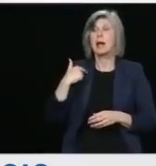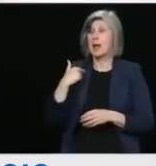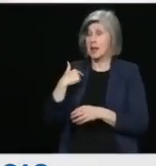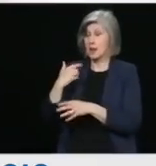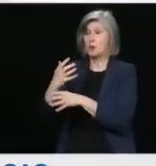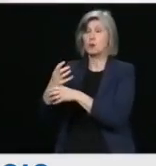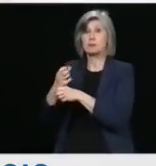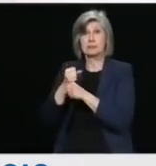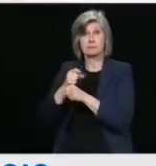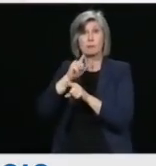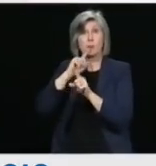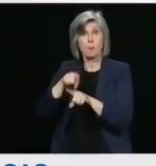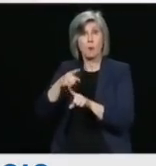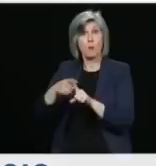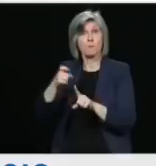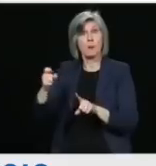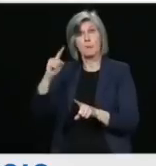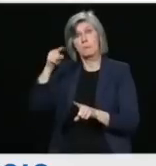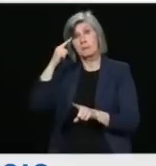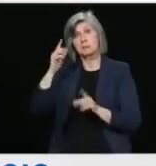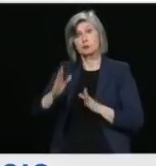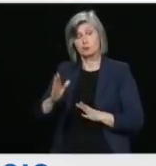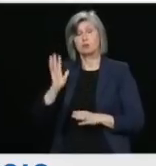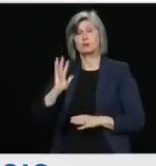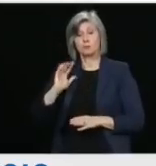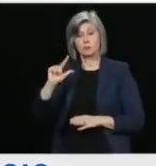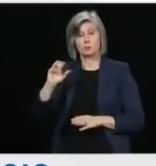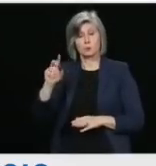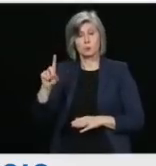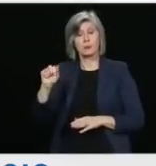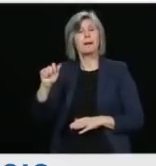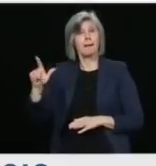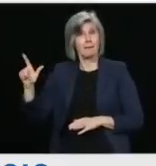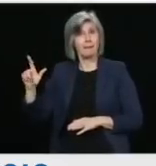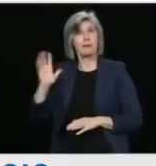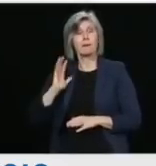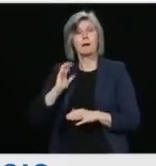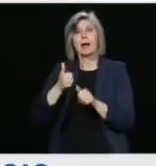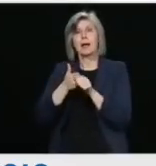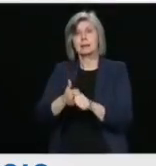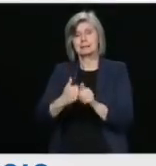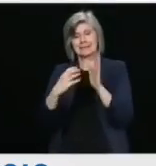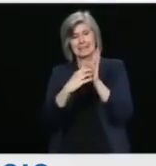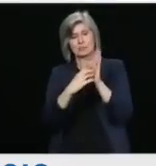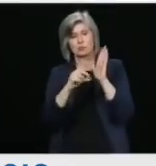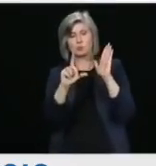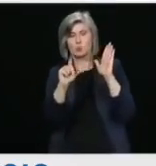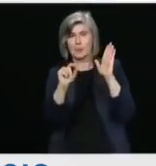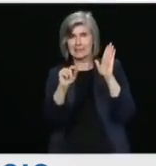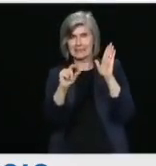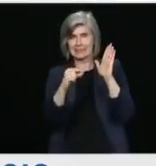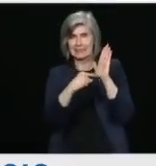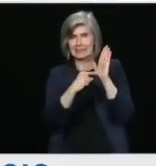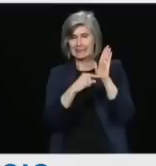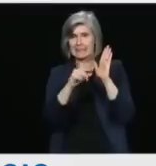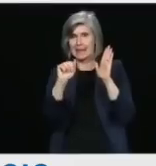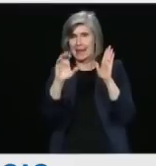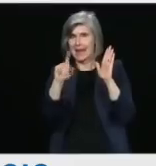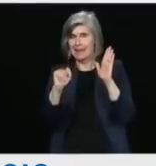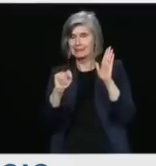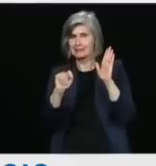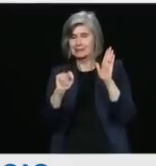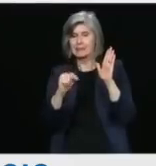Section 20 of the Act, which I considered, and which I also received external